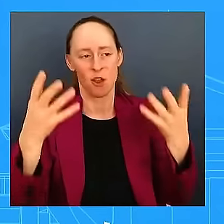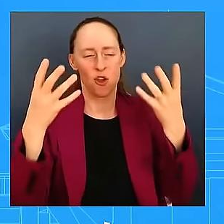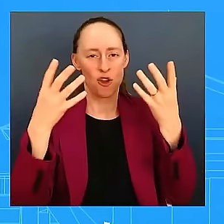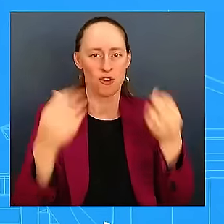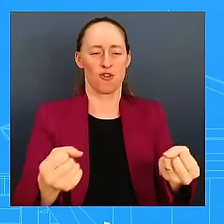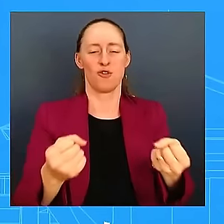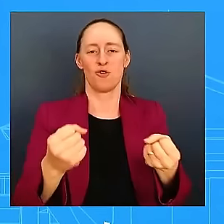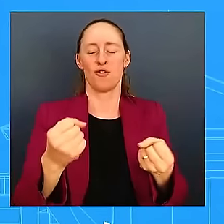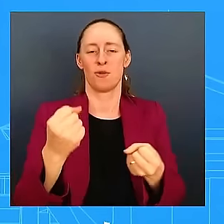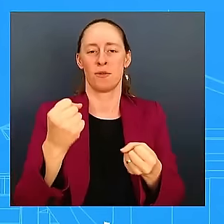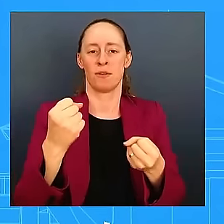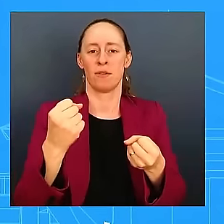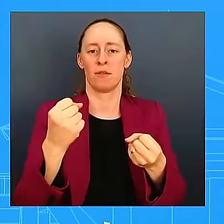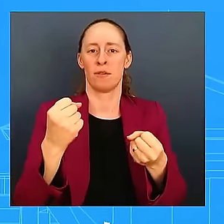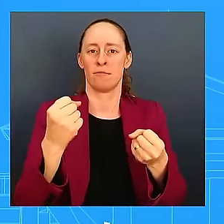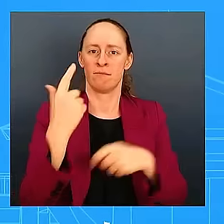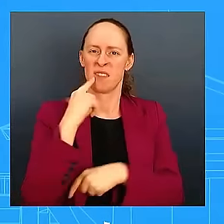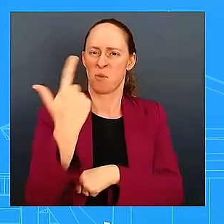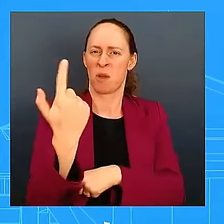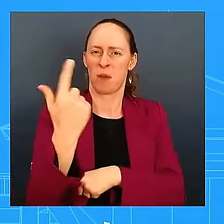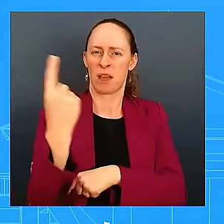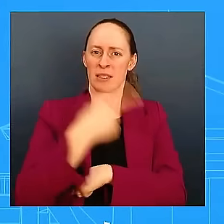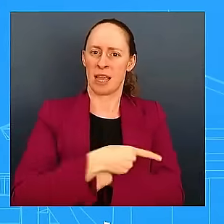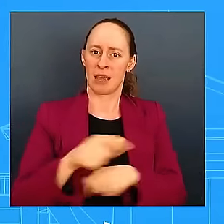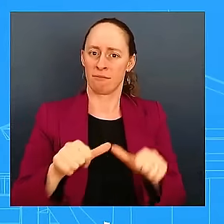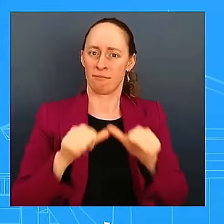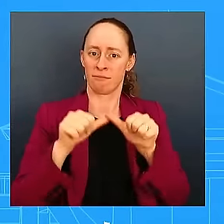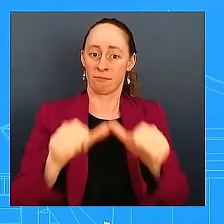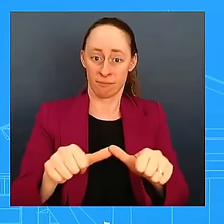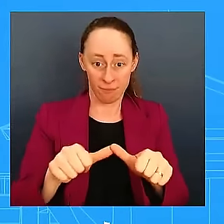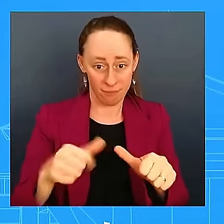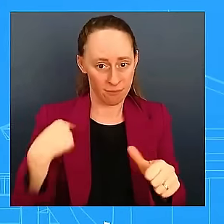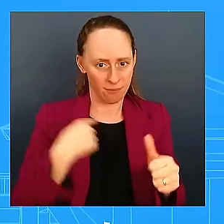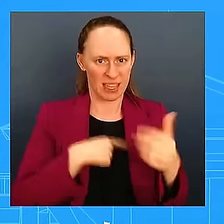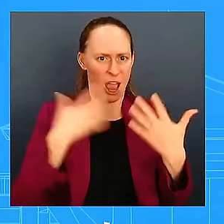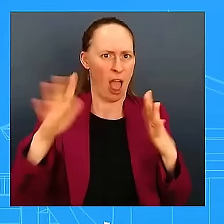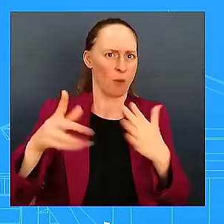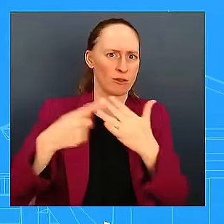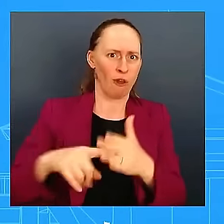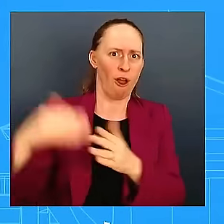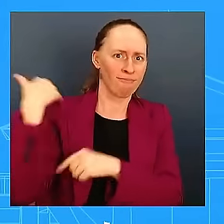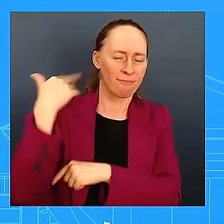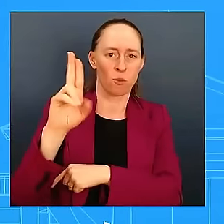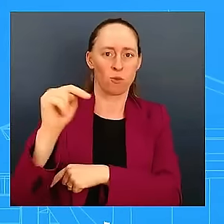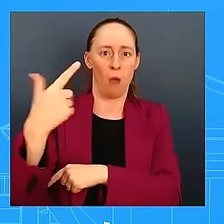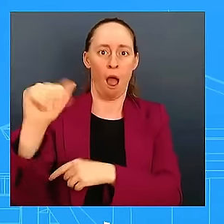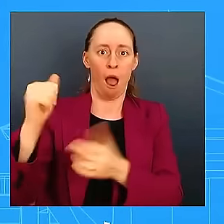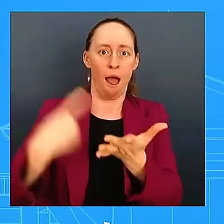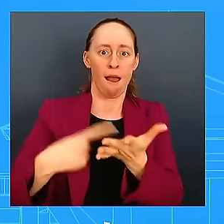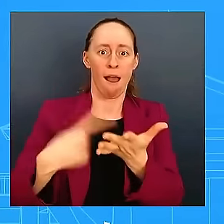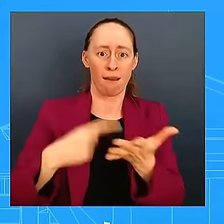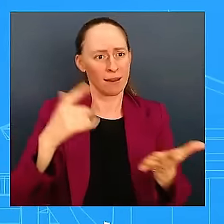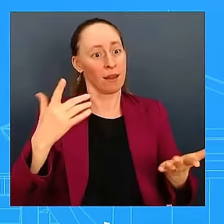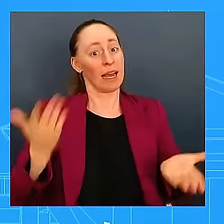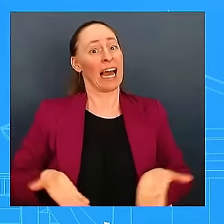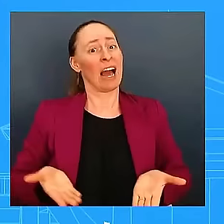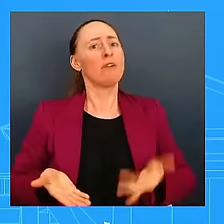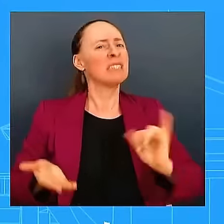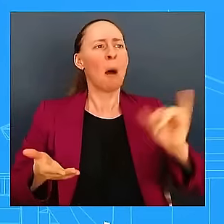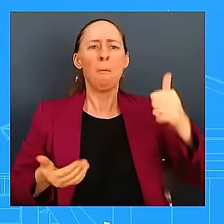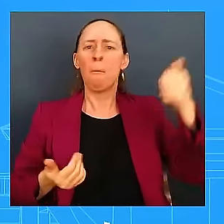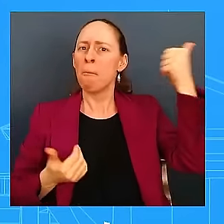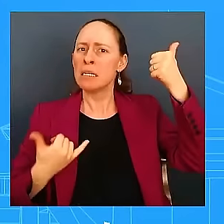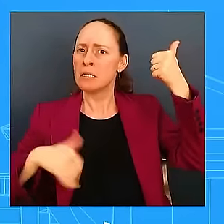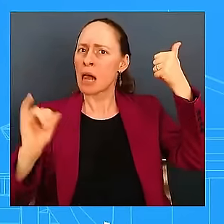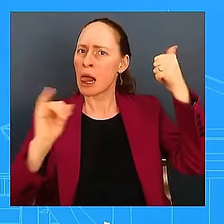know, UNGA continues, right, even though we're back here. And so our teams are there. They're having those discussions. They're doing these diplomatic conversations. You hear us